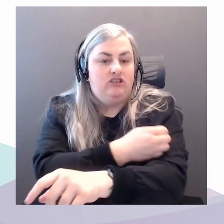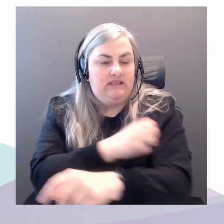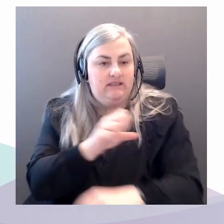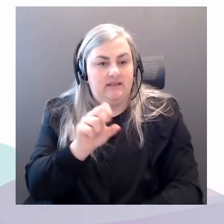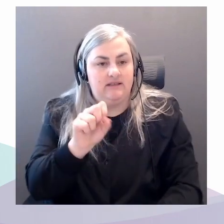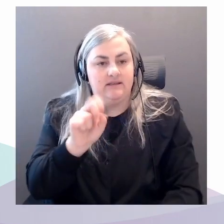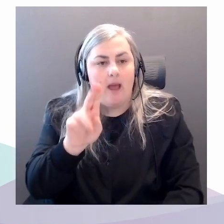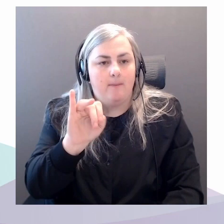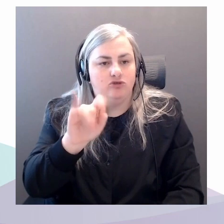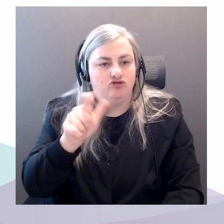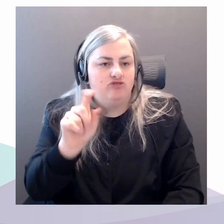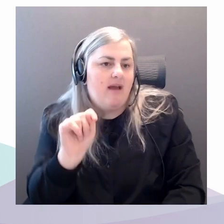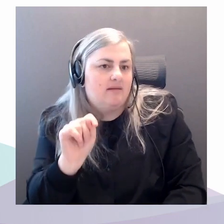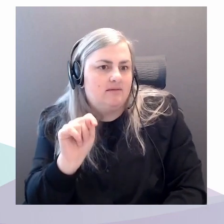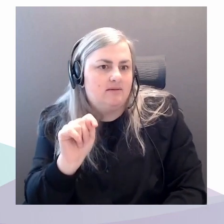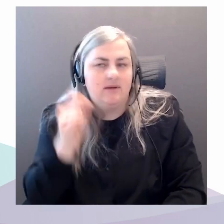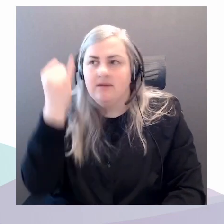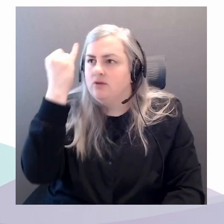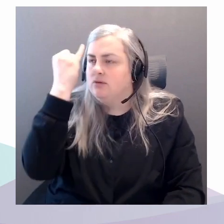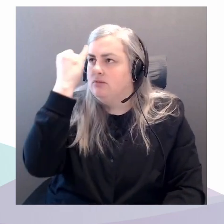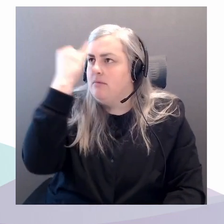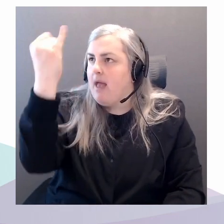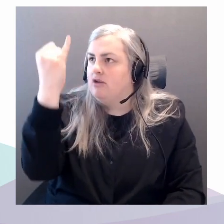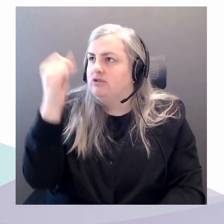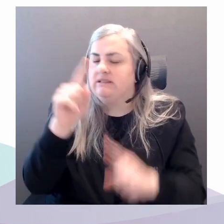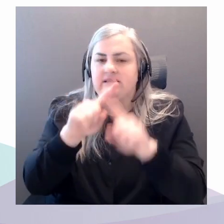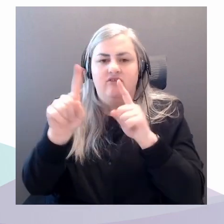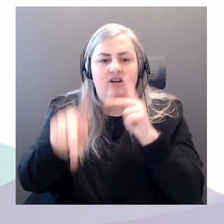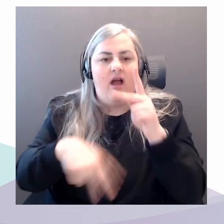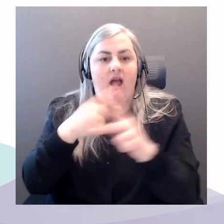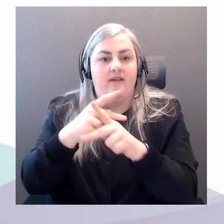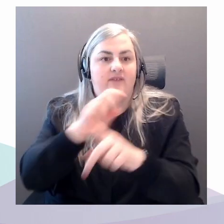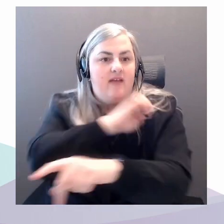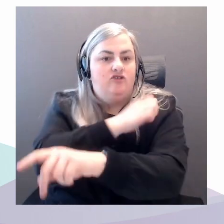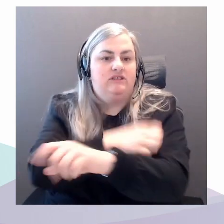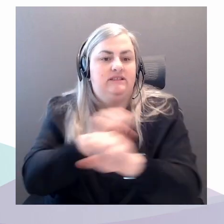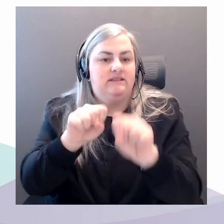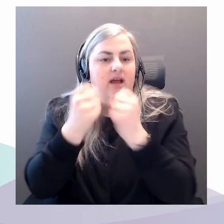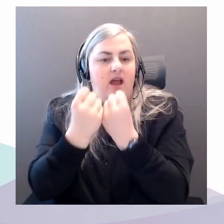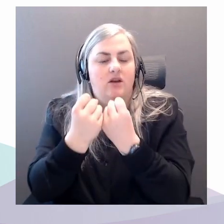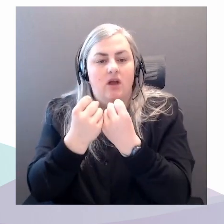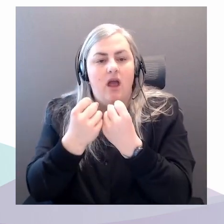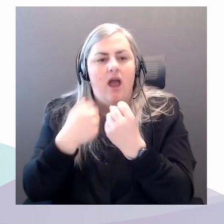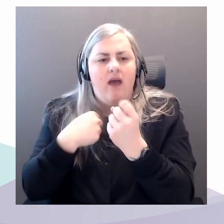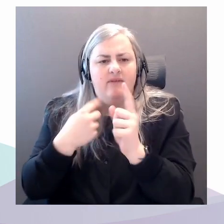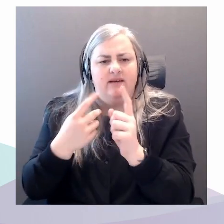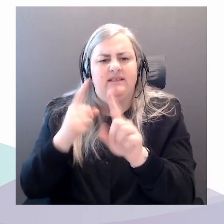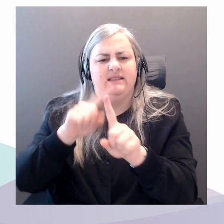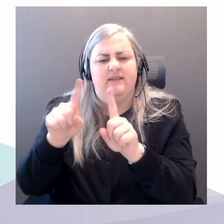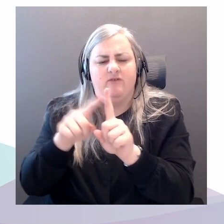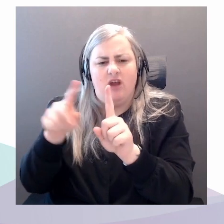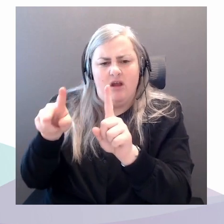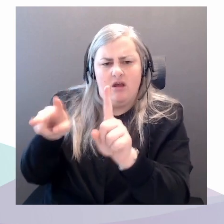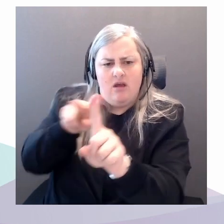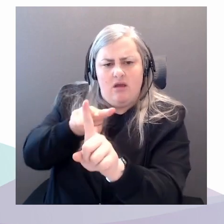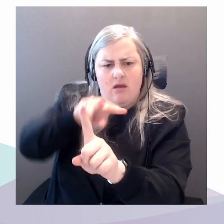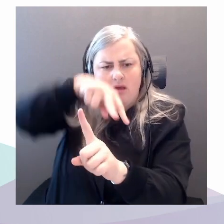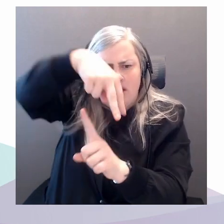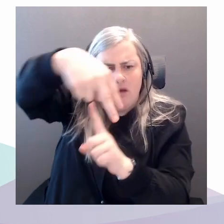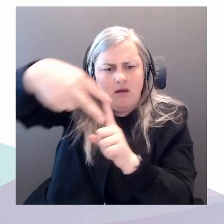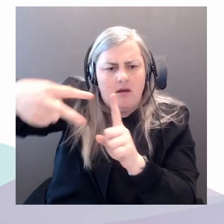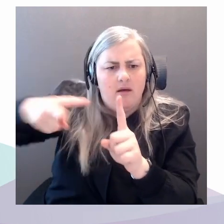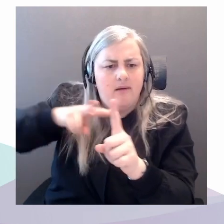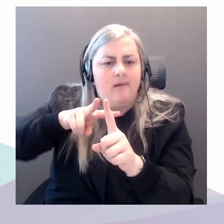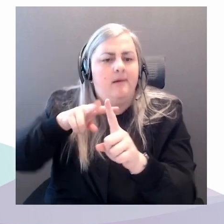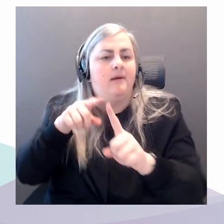that's driven by different imperatives, different outlooks, and how your work has been sort of mapping those narratives